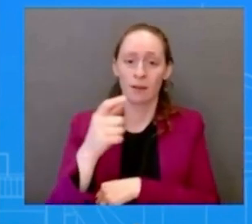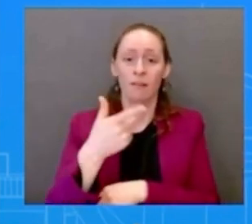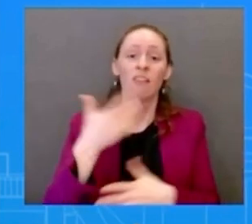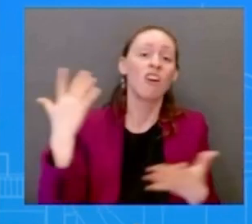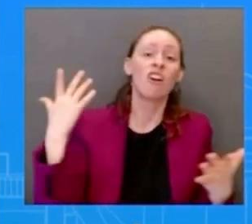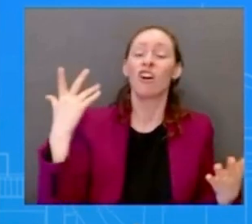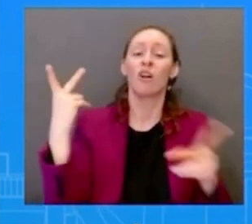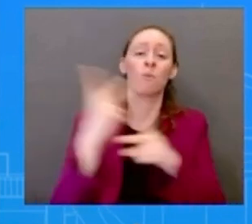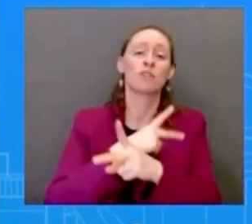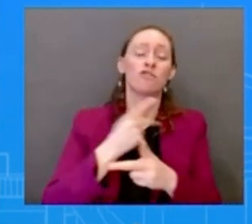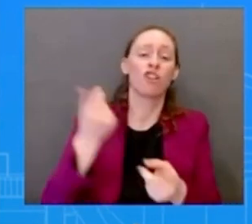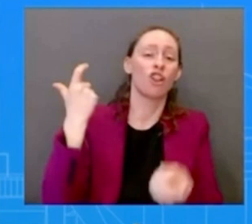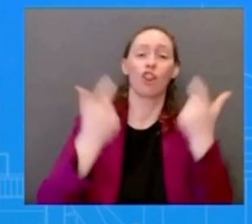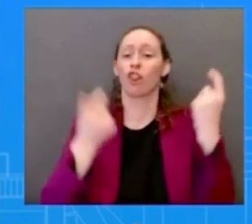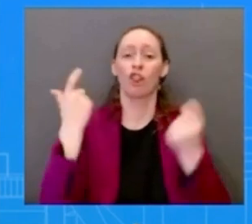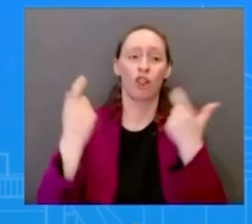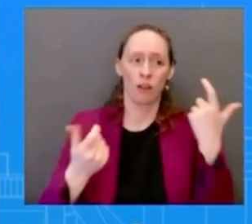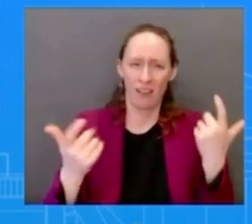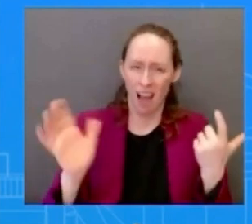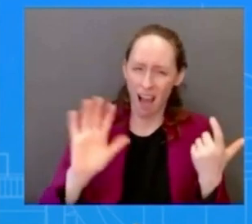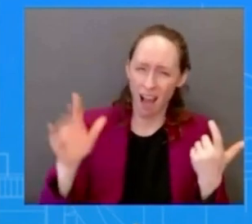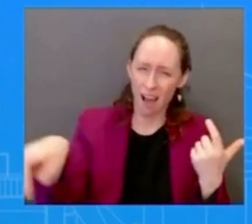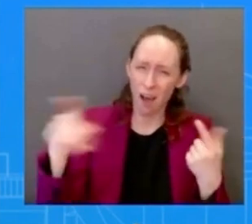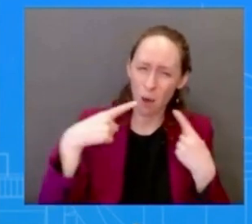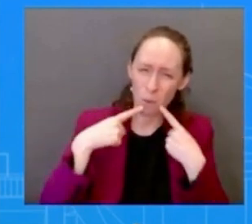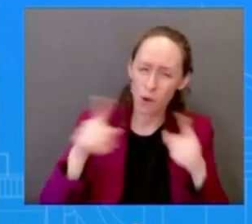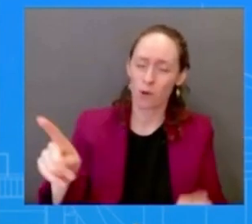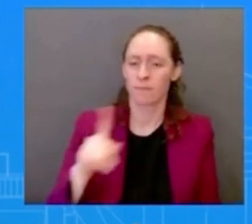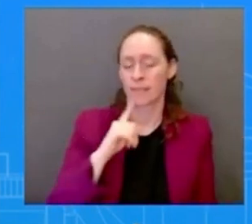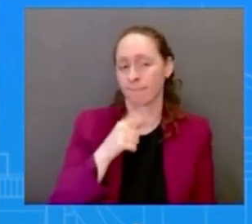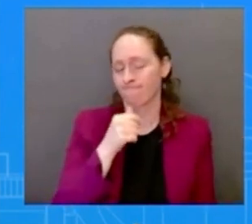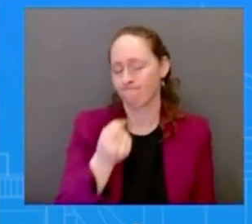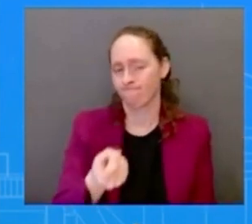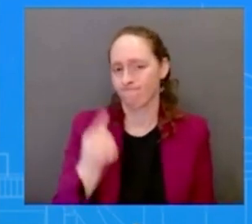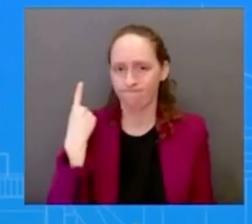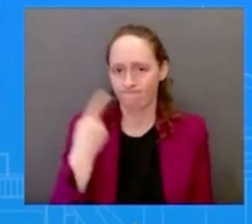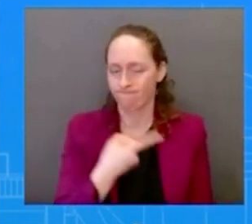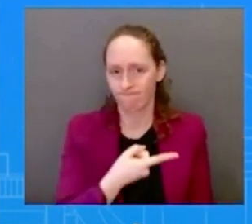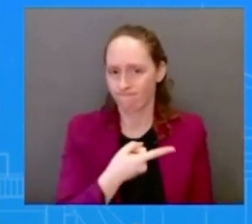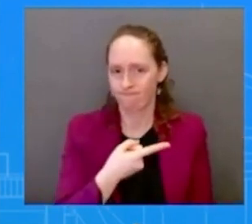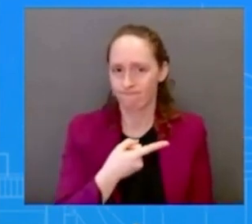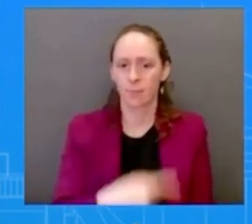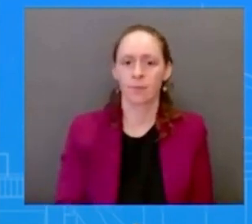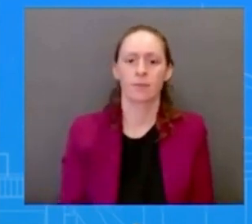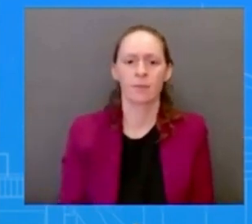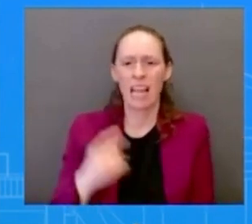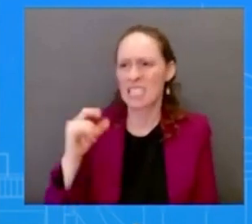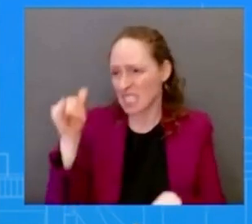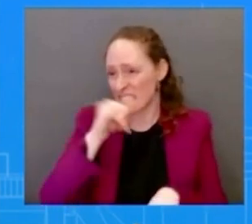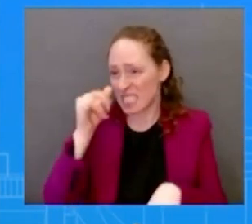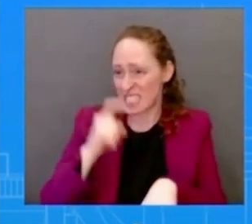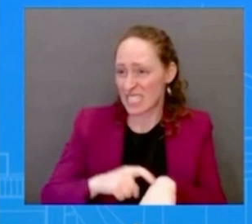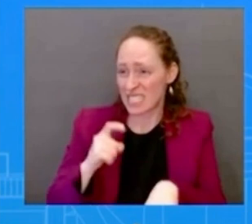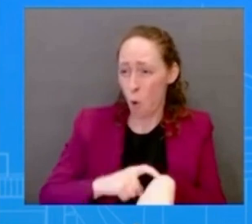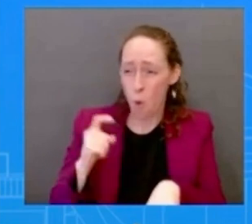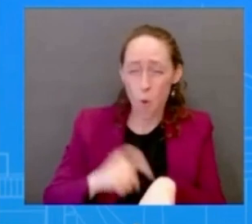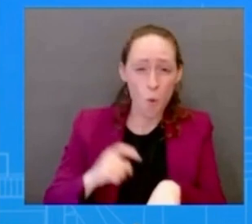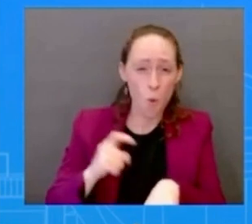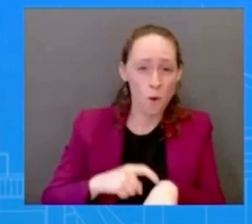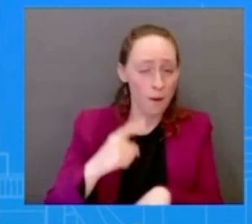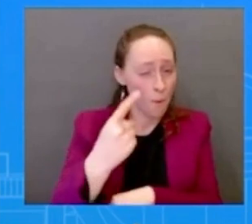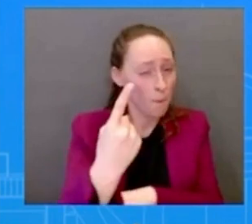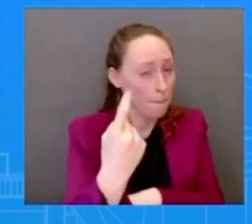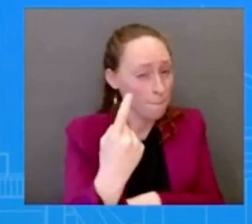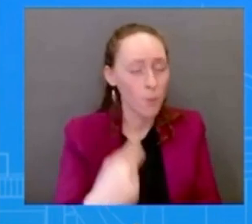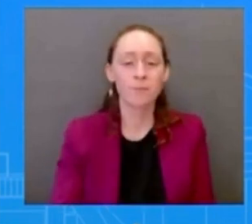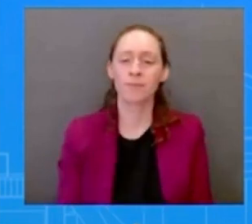sense and it's a political stunt all right i know i know i to go i'll take one more go ahead camera it's green um you laid out a very